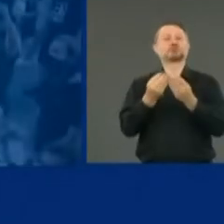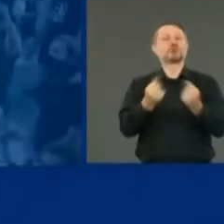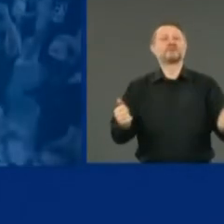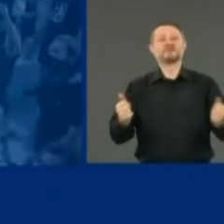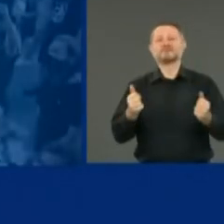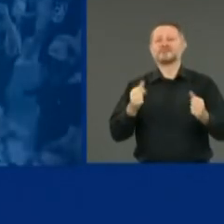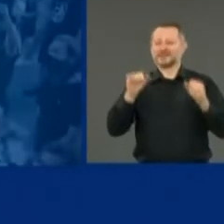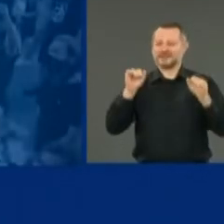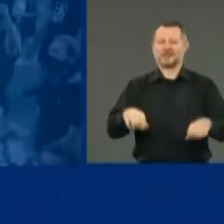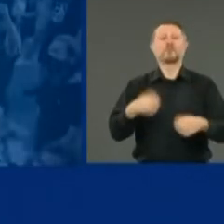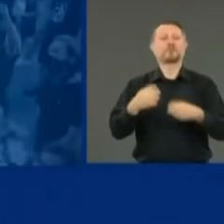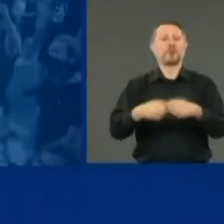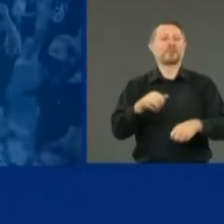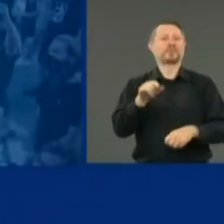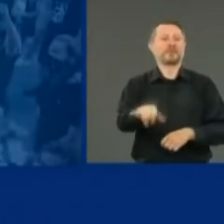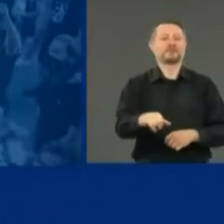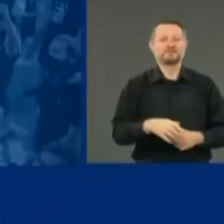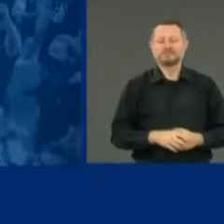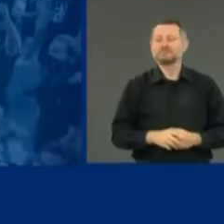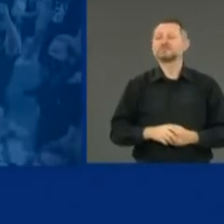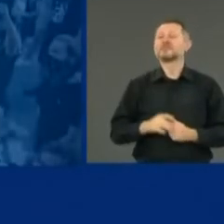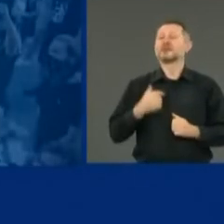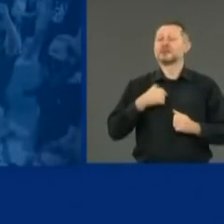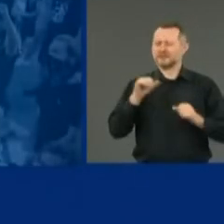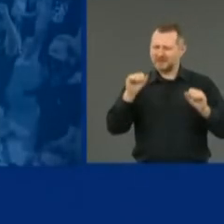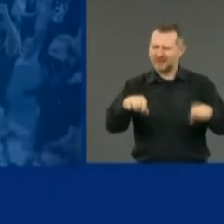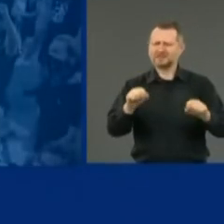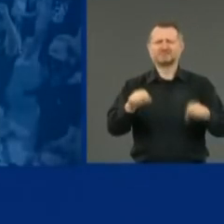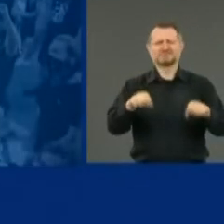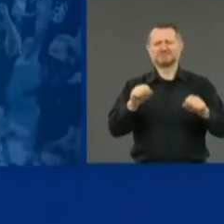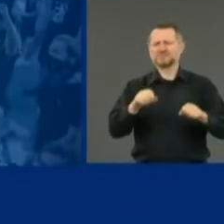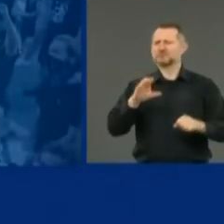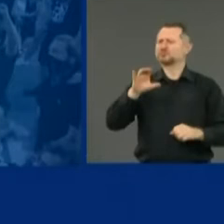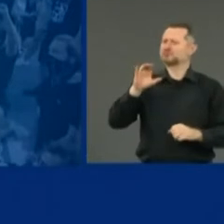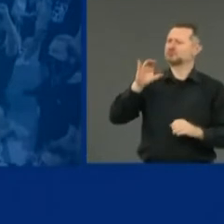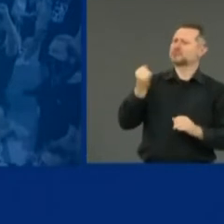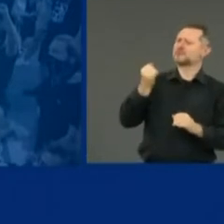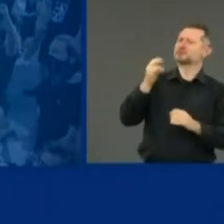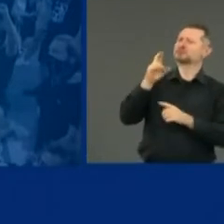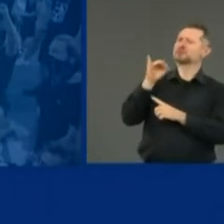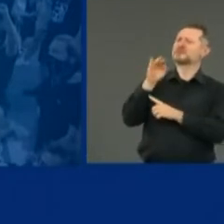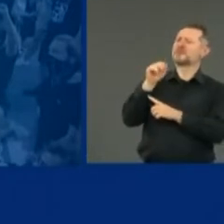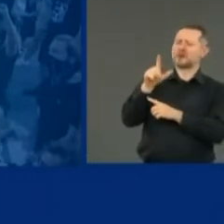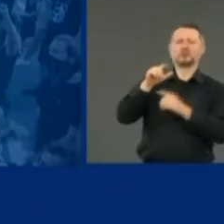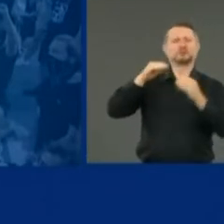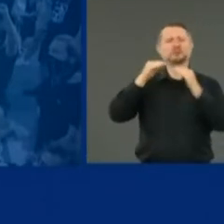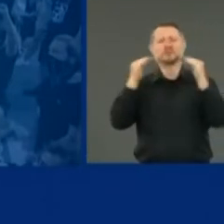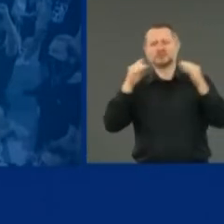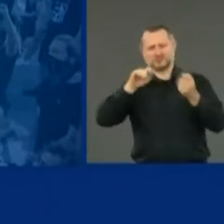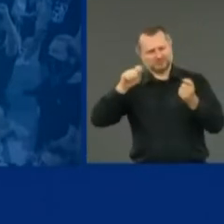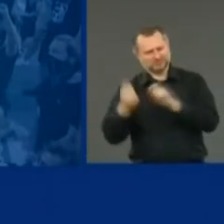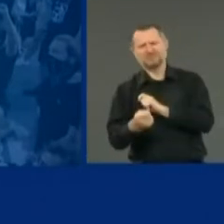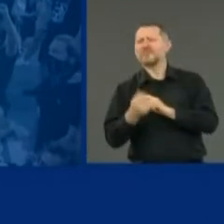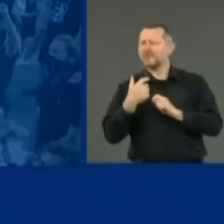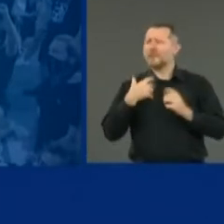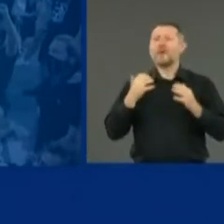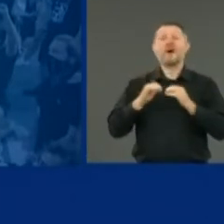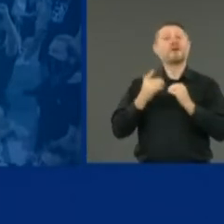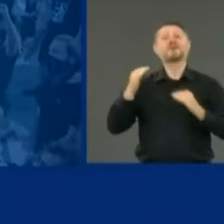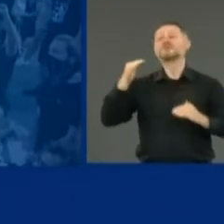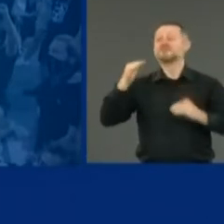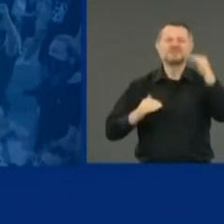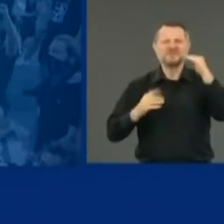issues. Yes, criminal justice reform. And we know how to do that. But the core inequality and injustice issues